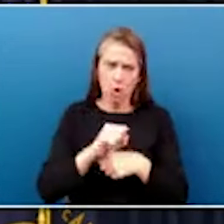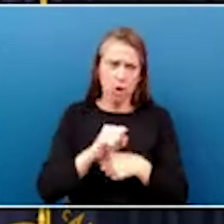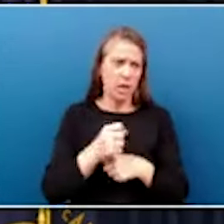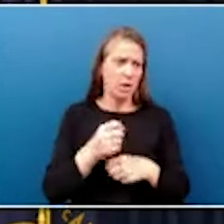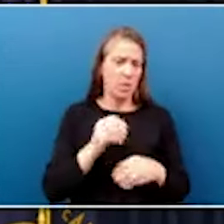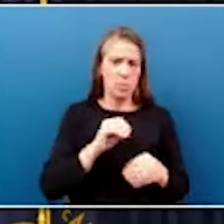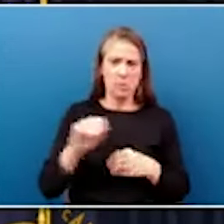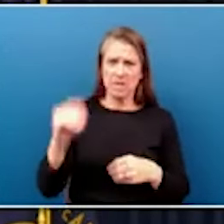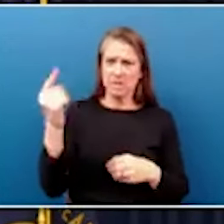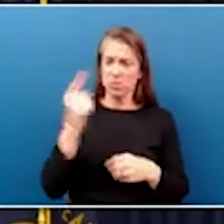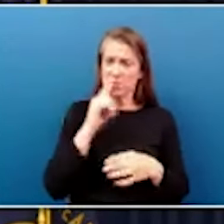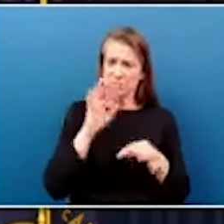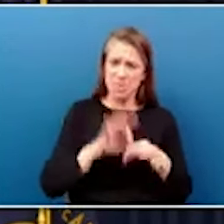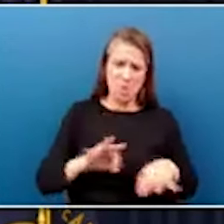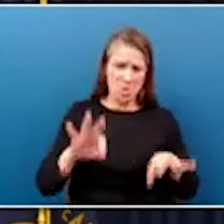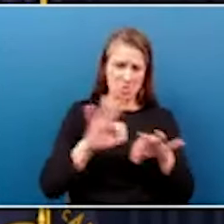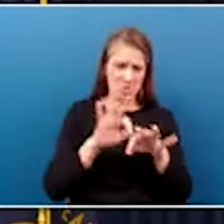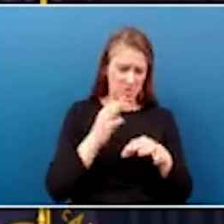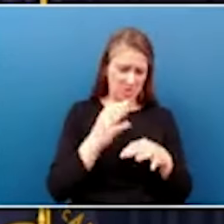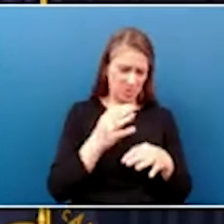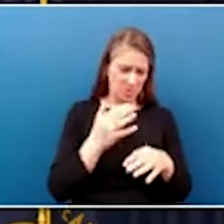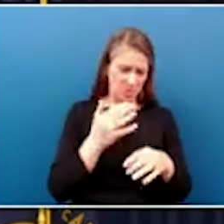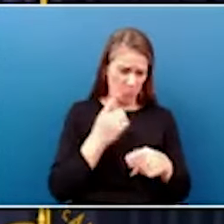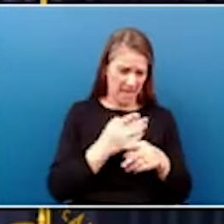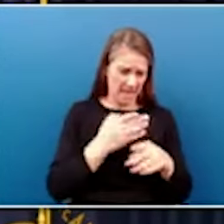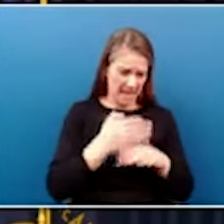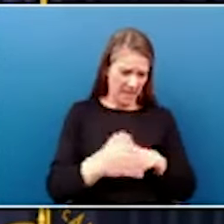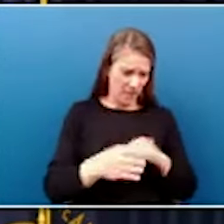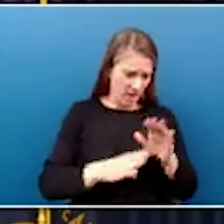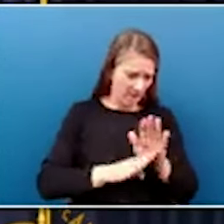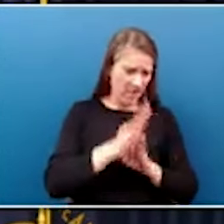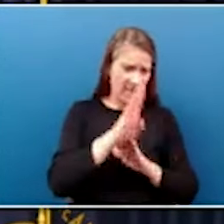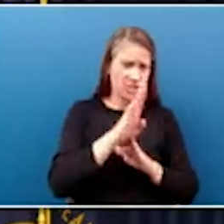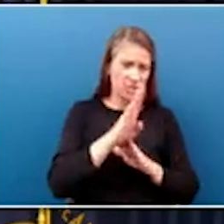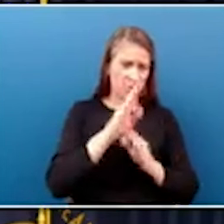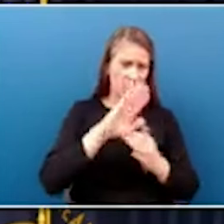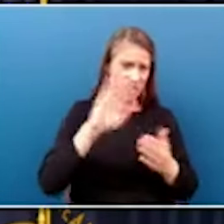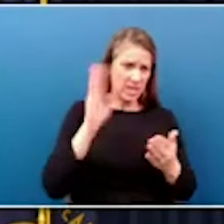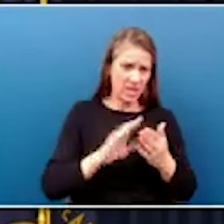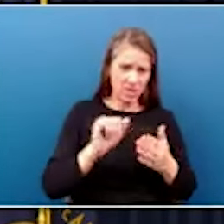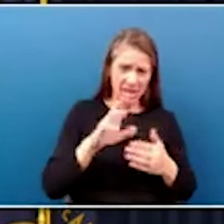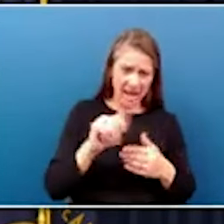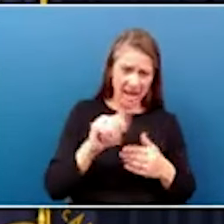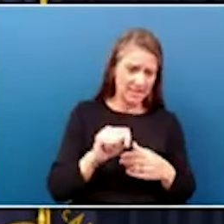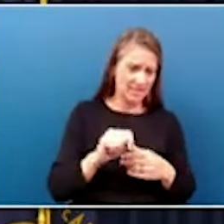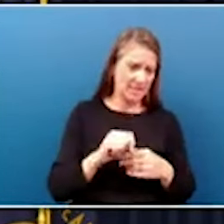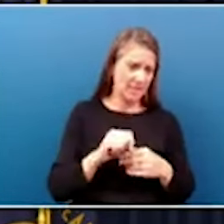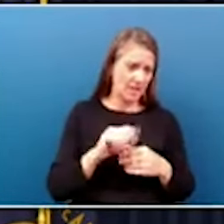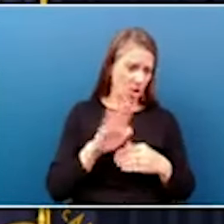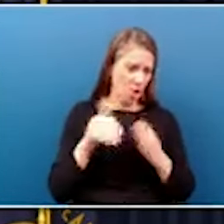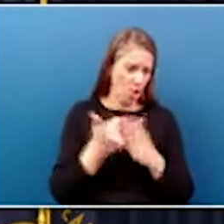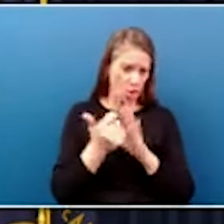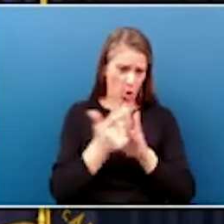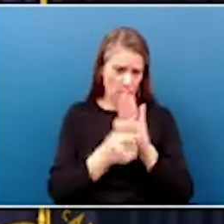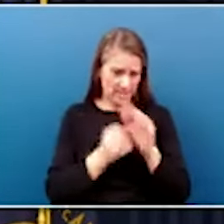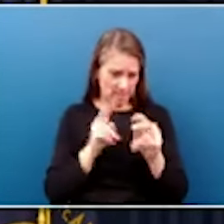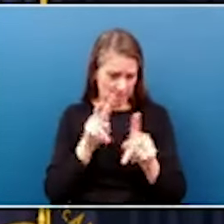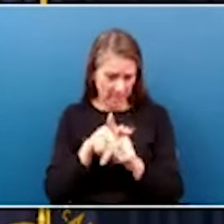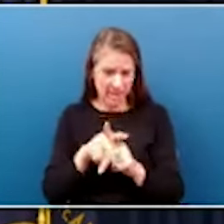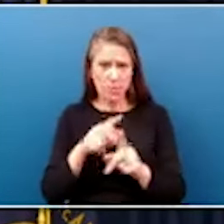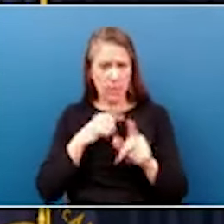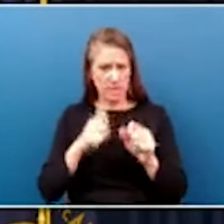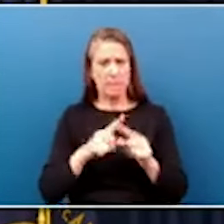important at a time right after the Inflation Reduction Act and the bipartisan infrastructure laws in place. And we need to be competitive now